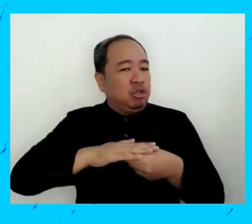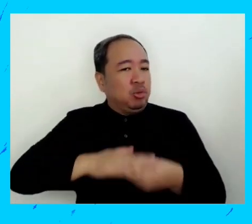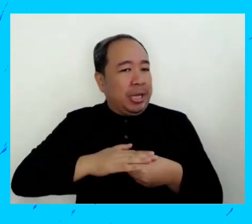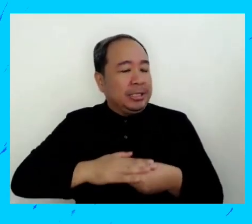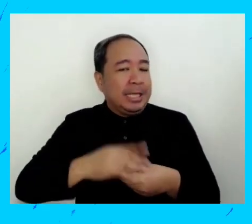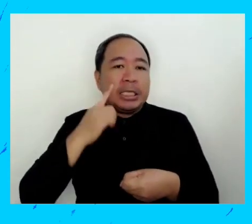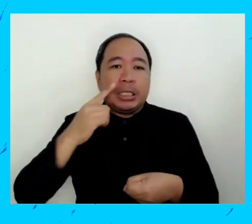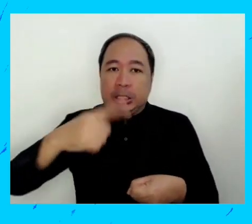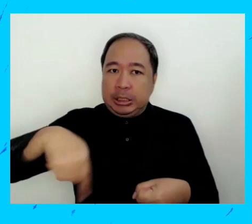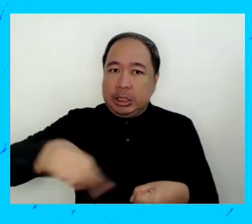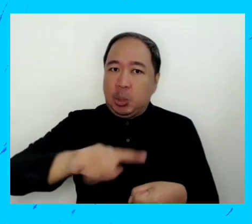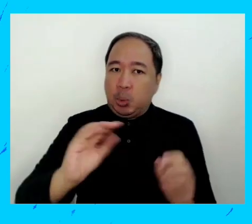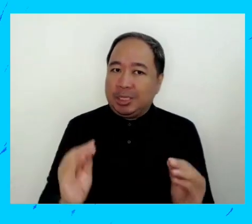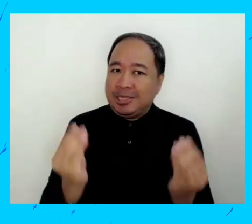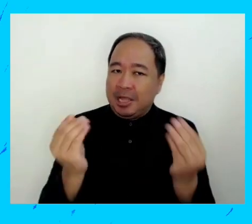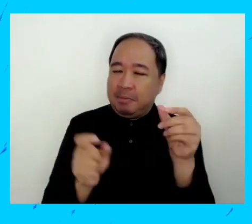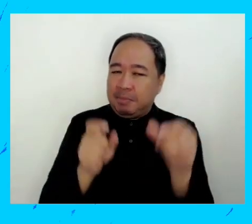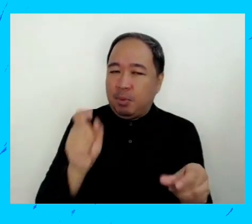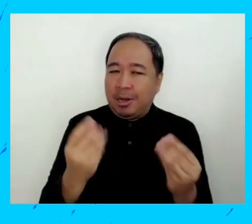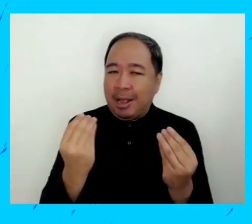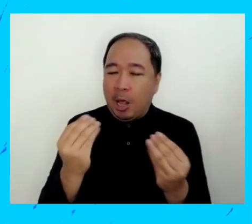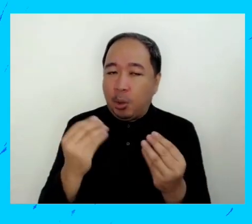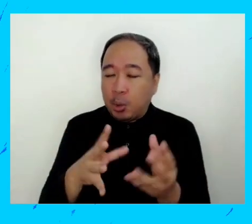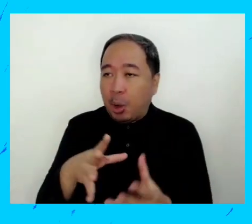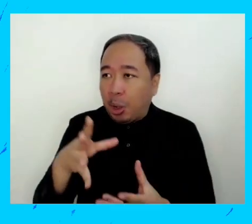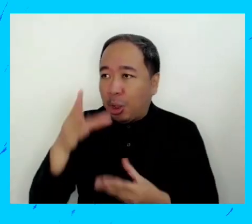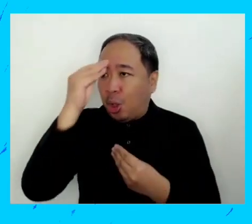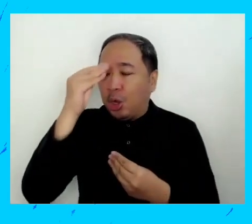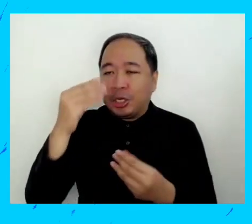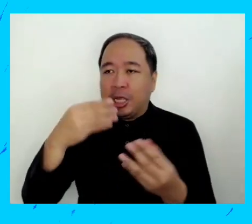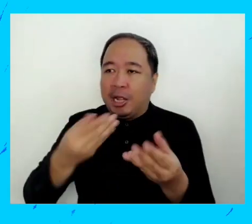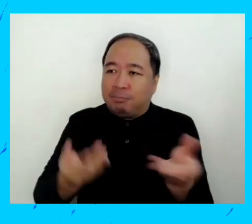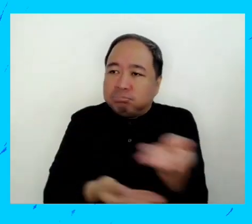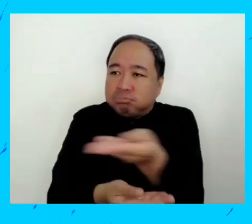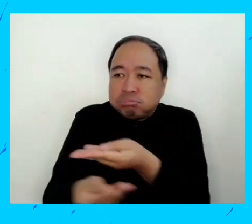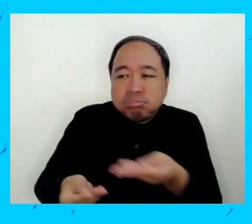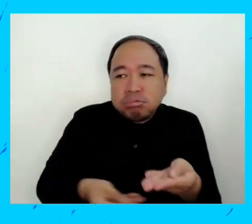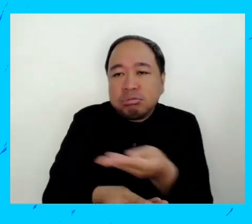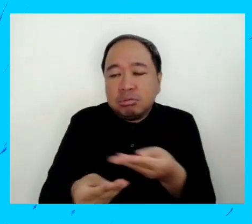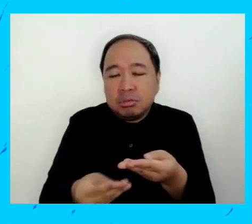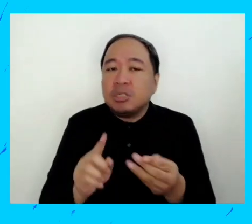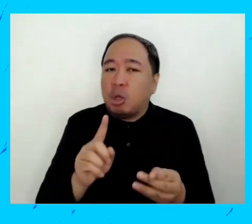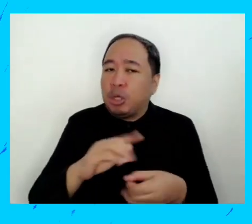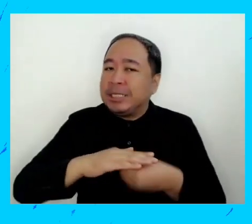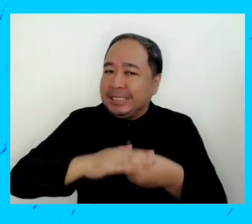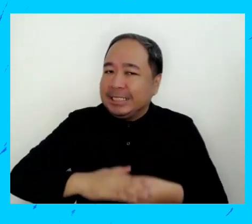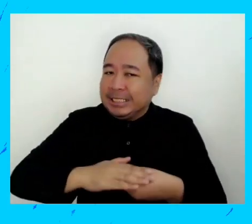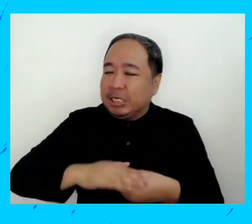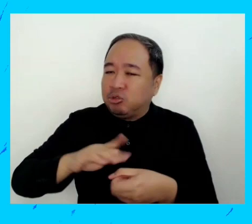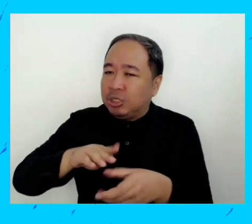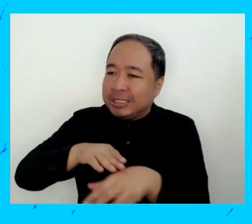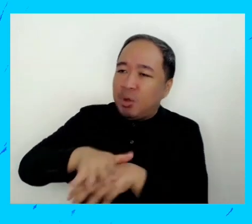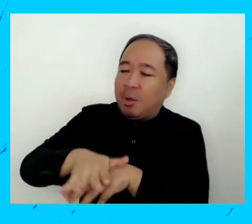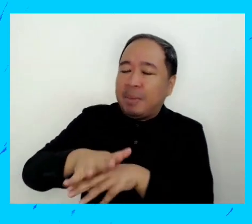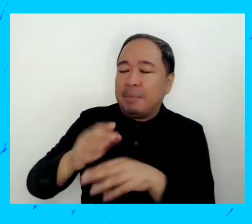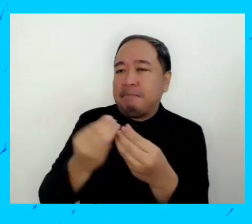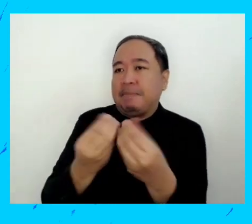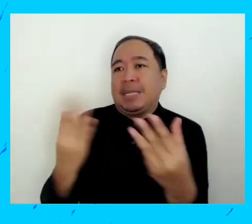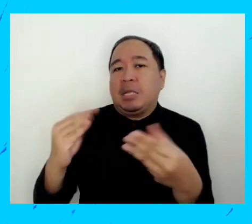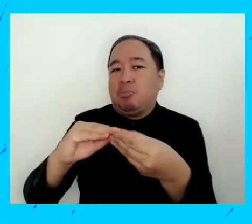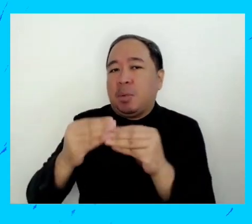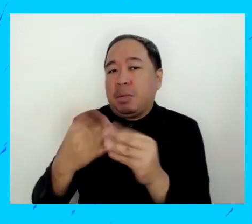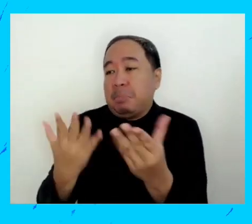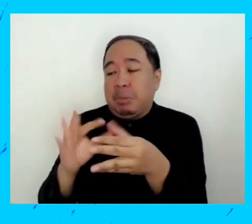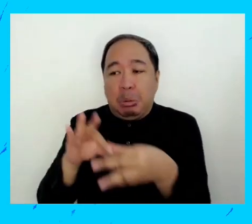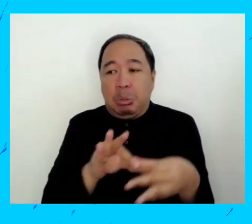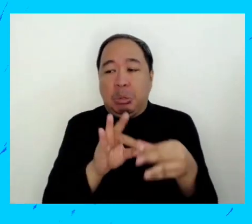manner in which can gestionate the stress has a lot of how the young people will interact. And I would say stress can lead